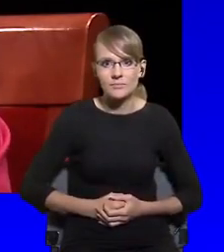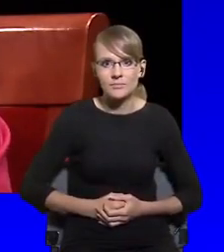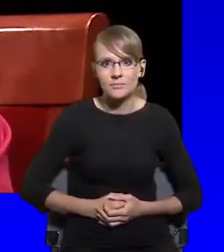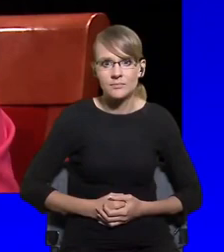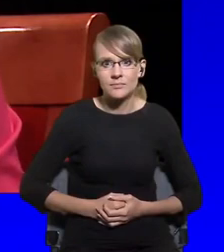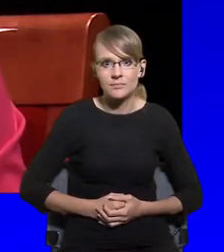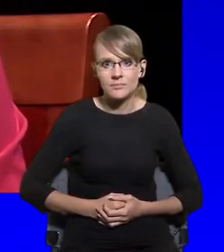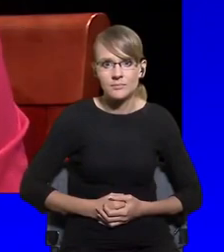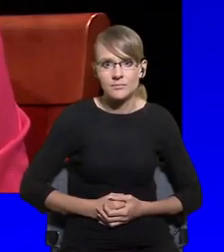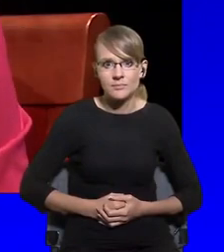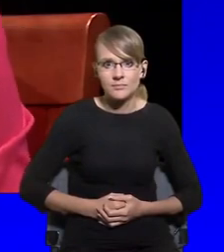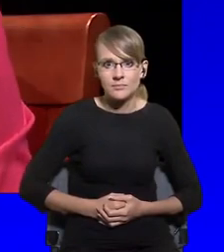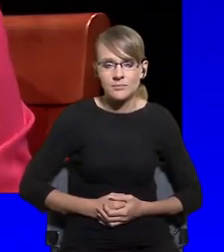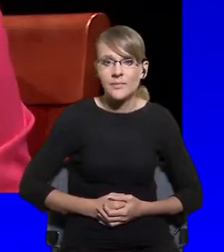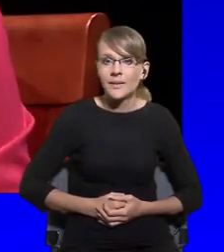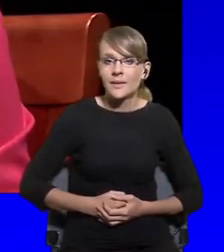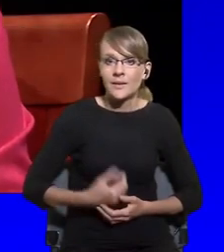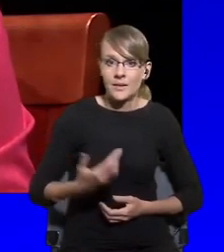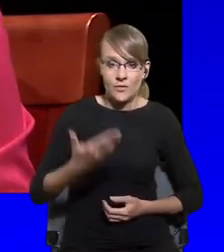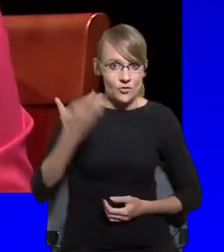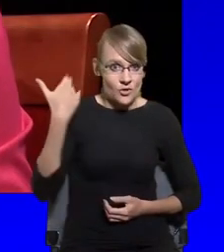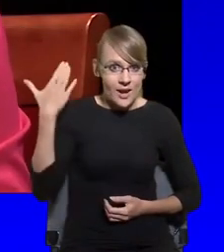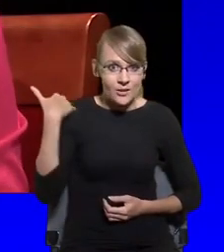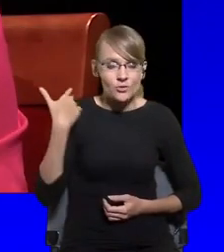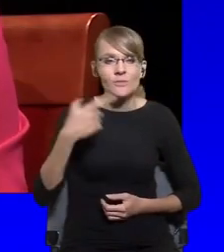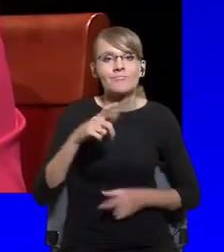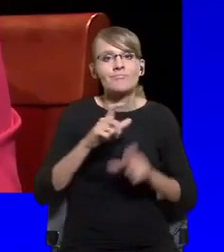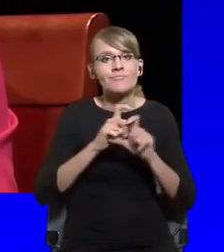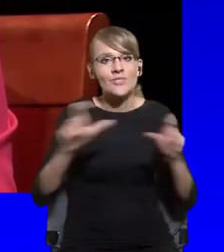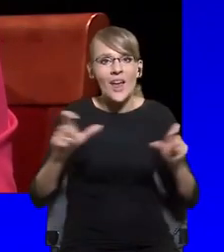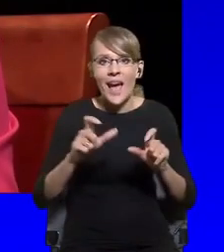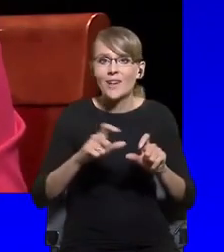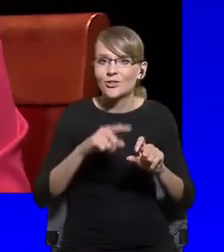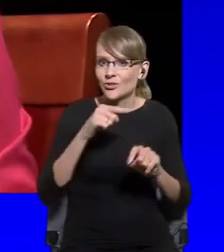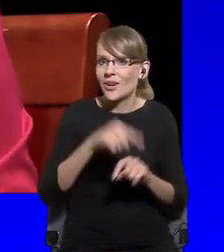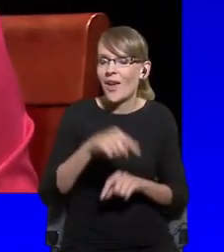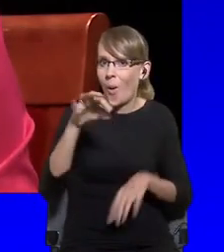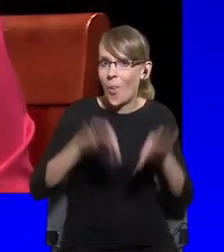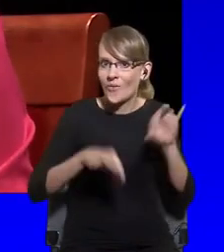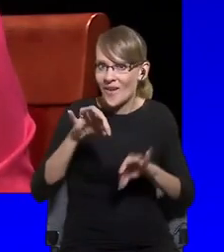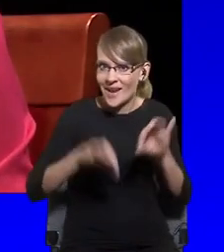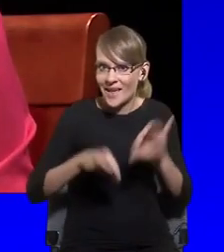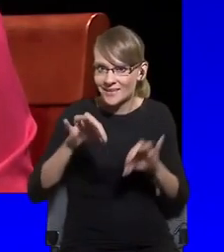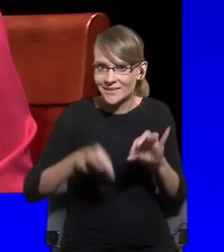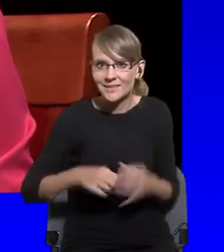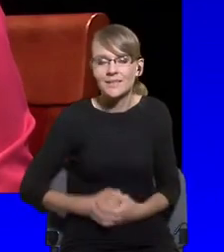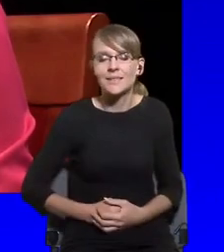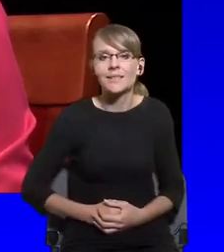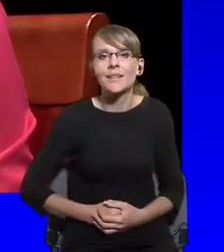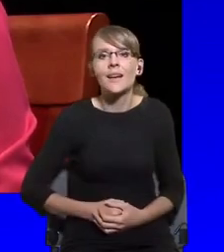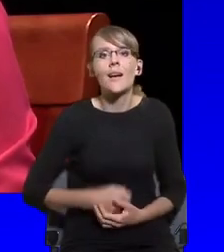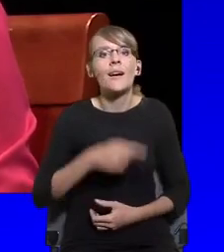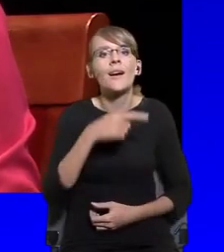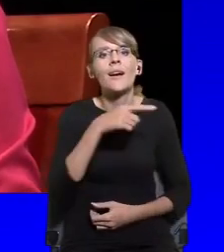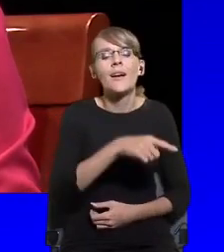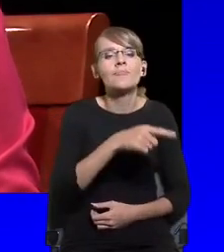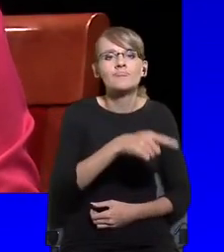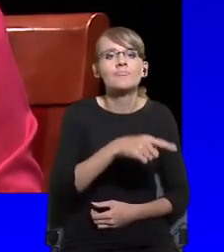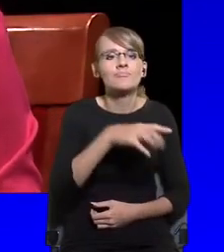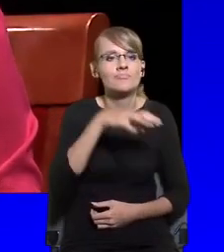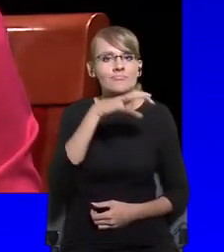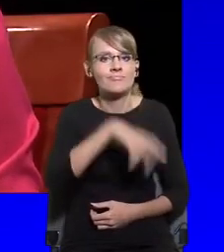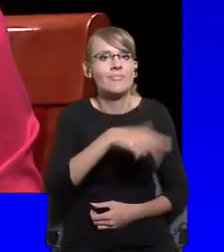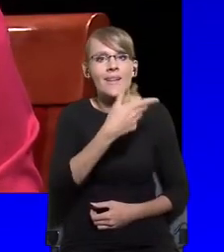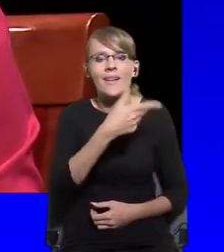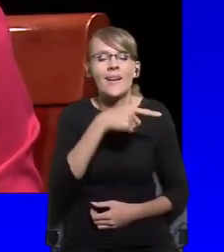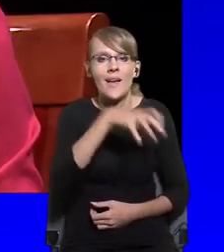statements before, the agenda of illiberal populists was, to a